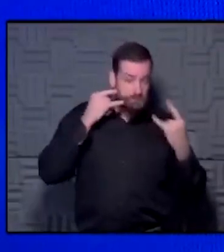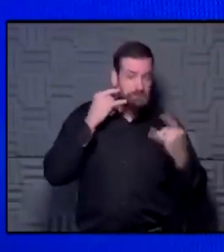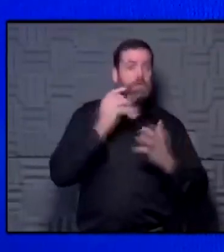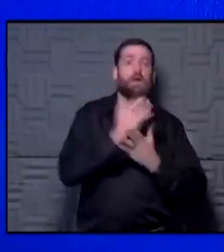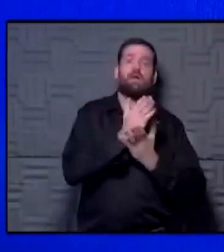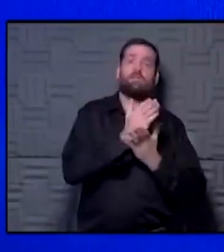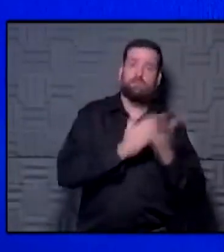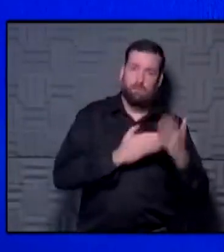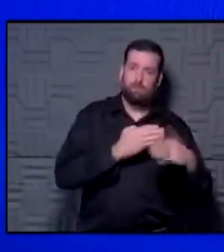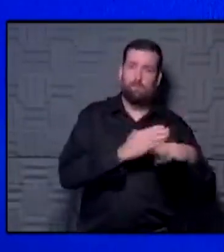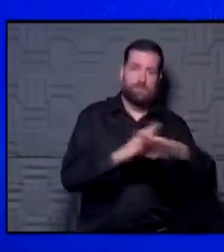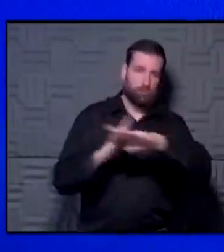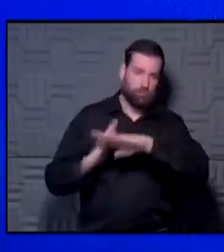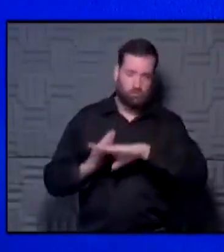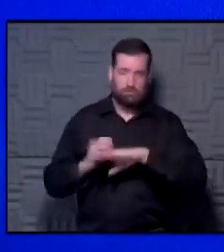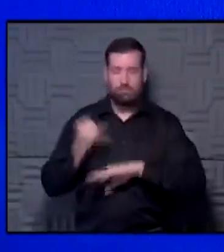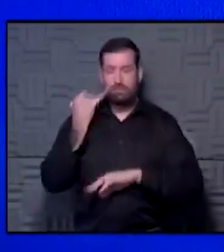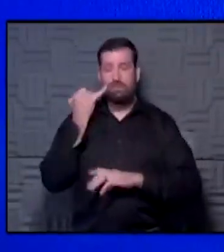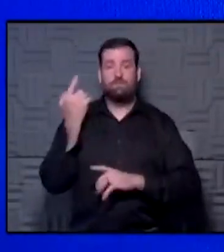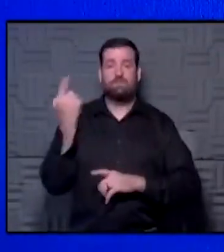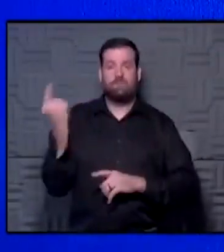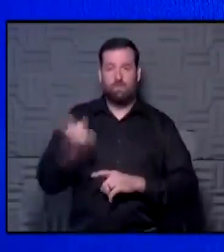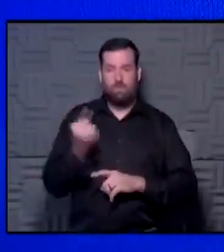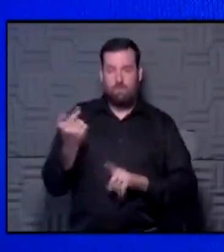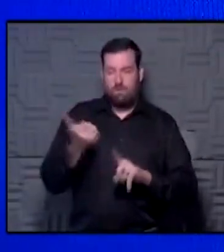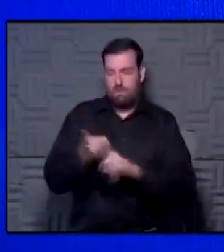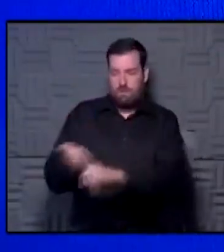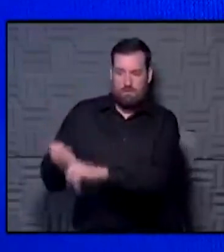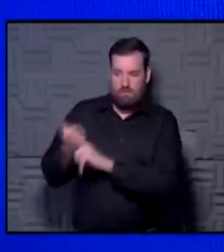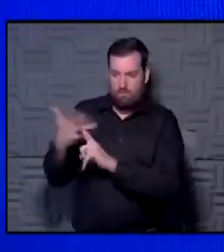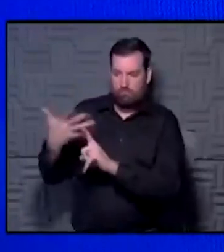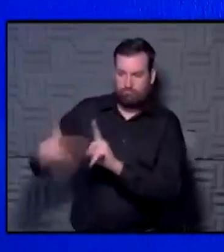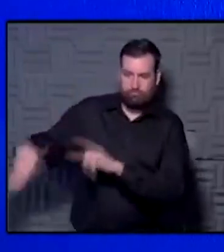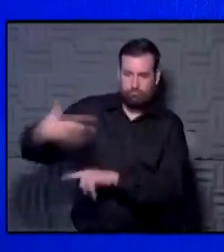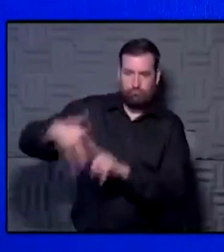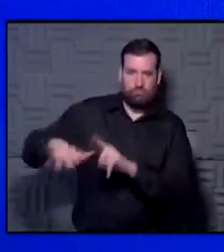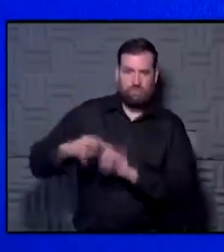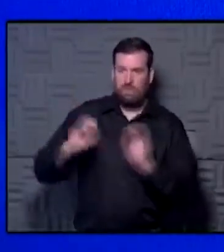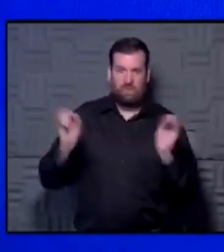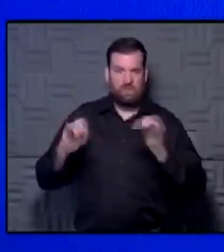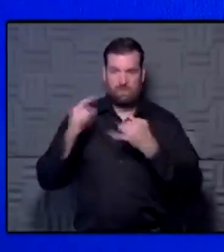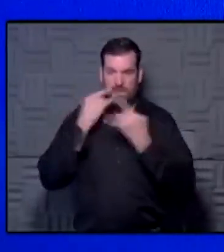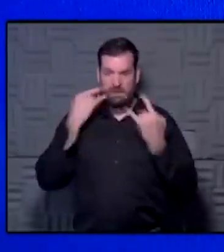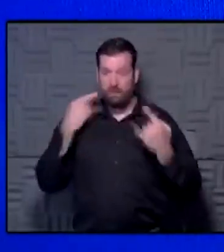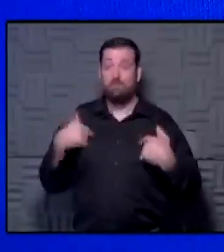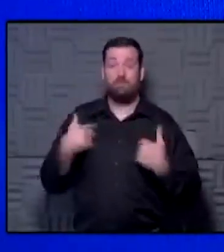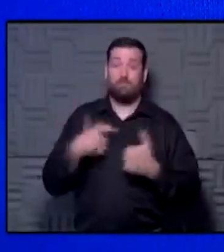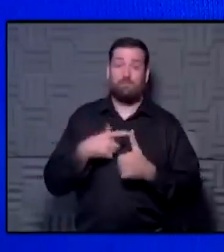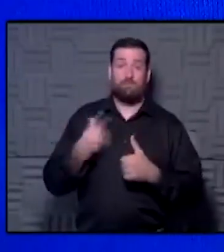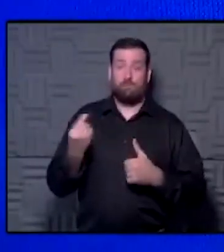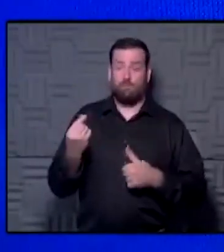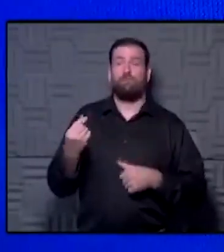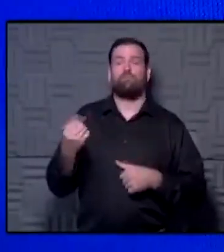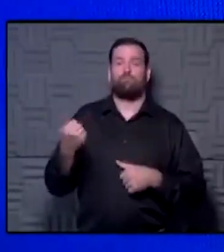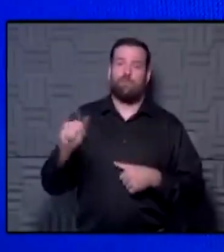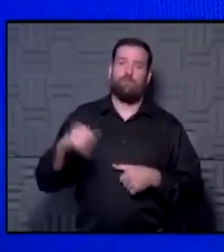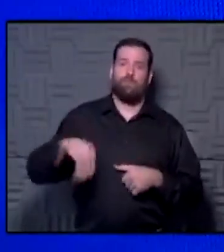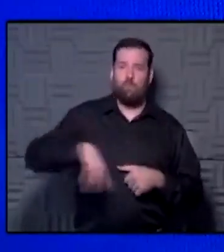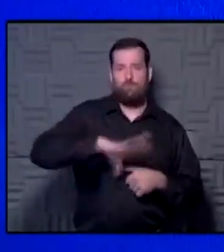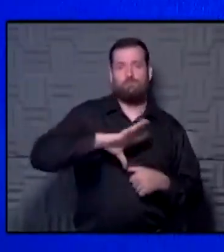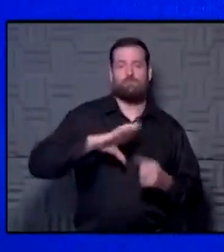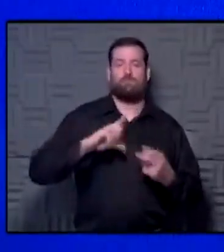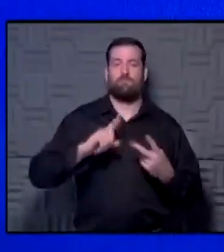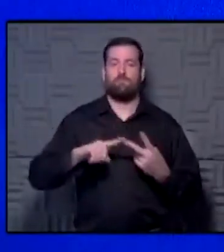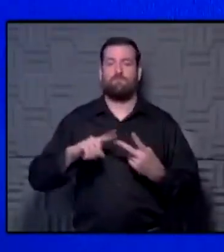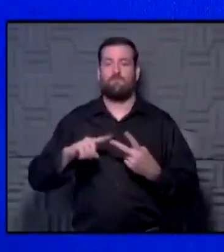some protection. If somebody around you doesn't have a mask on at the game, here's what I would do. First of I'd try to move away a little bit. And second of all,